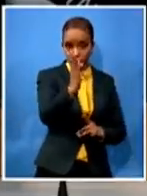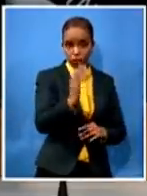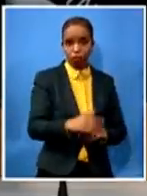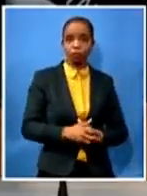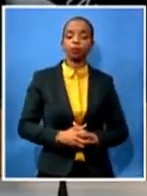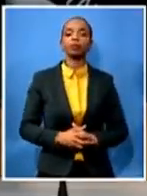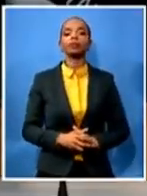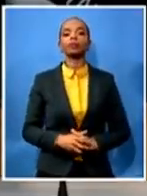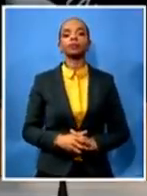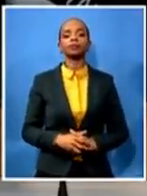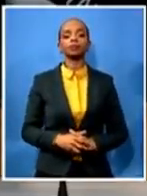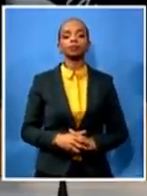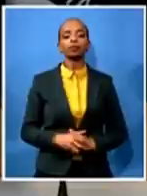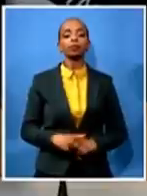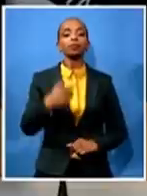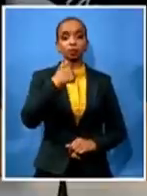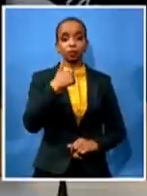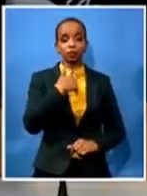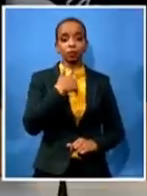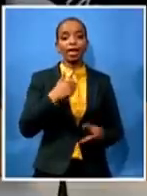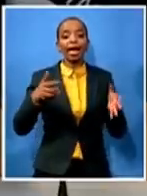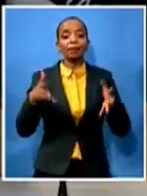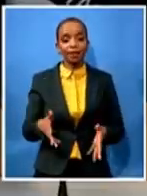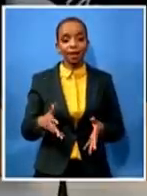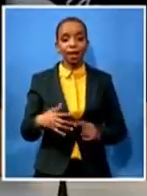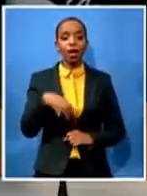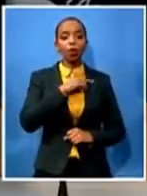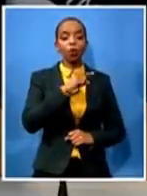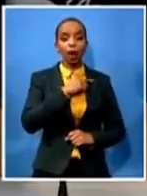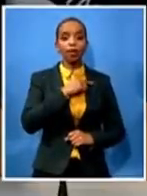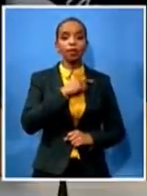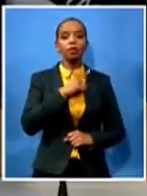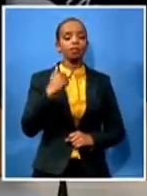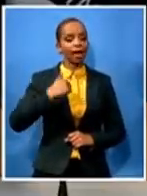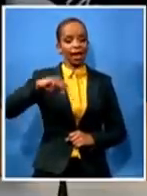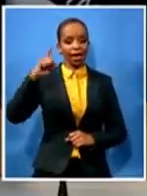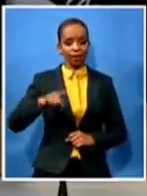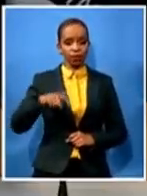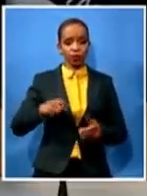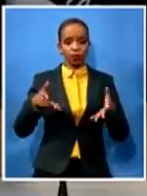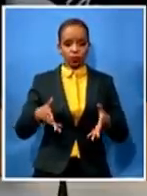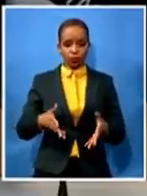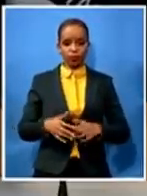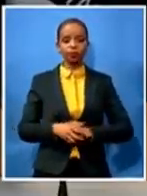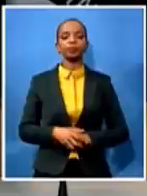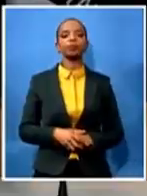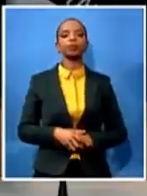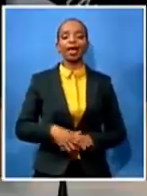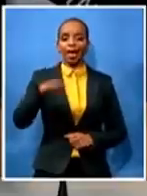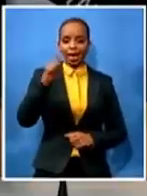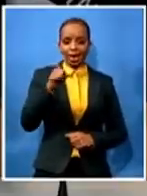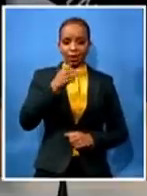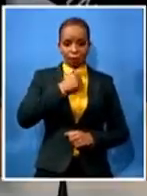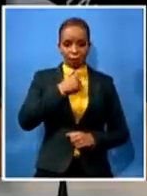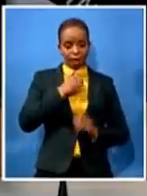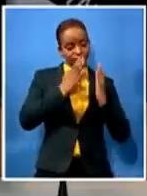because i have to put my own side of the story and all these things that